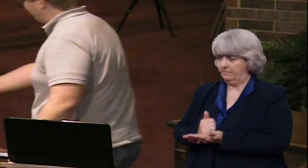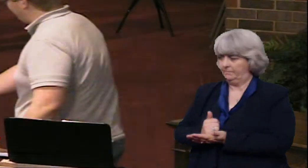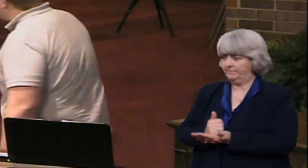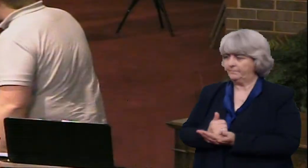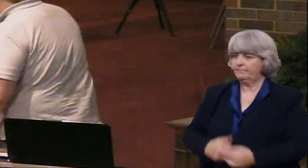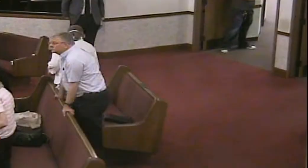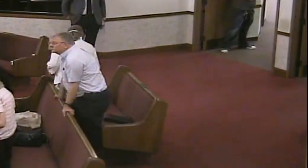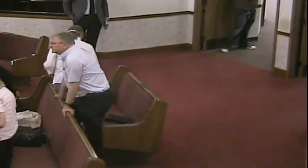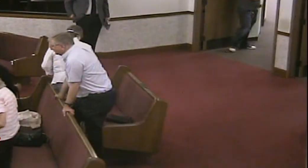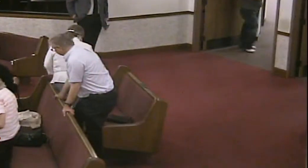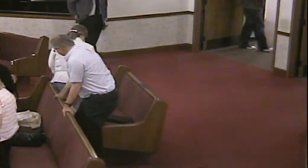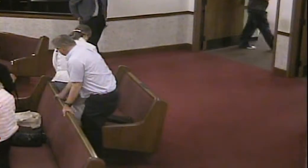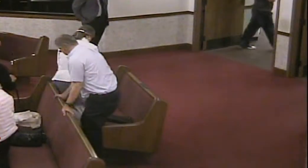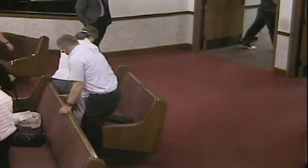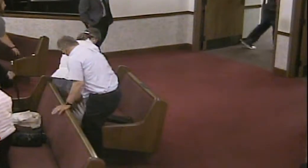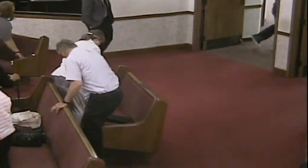how's it going thank you